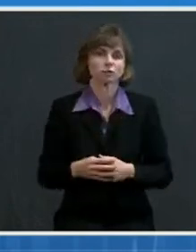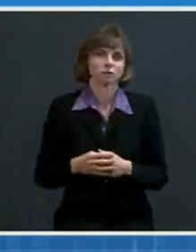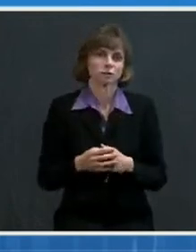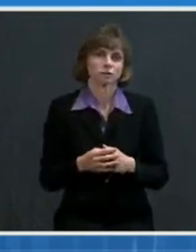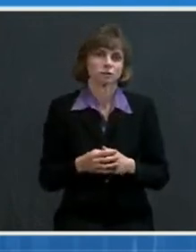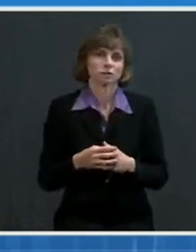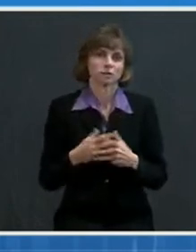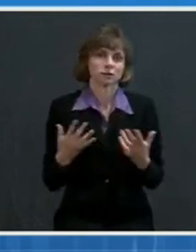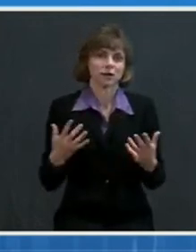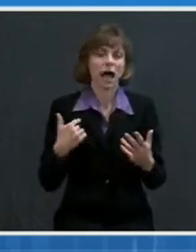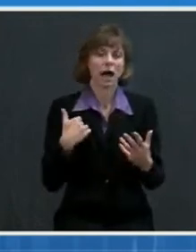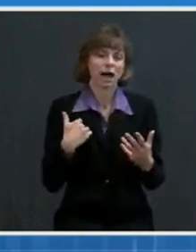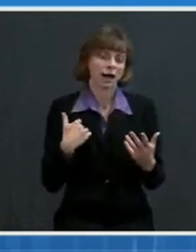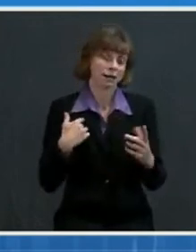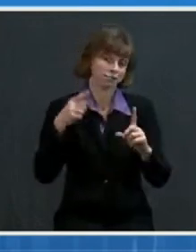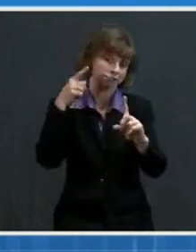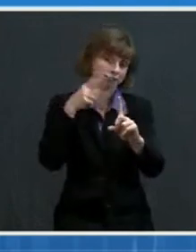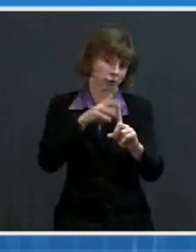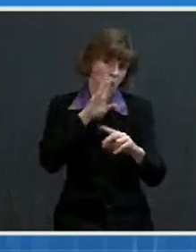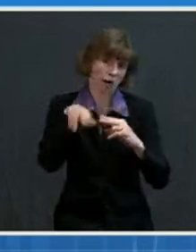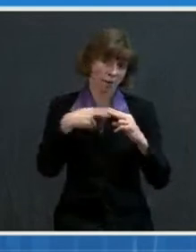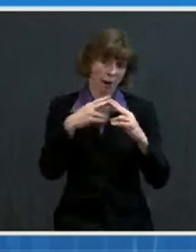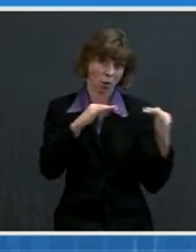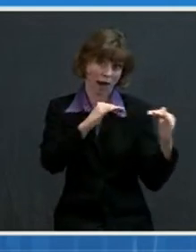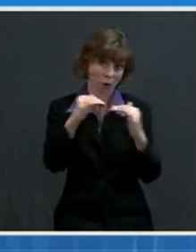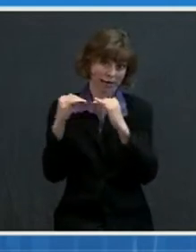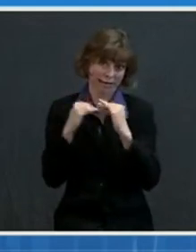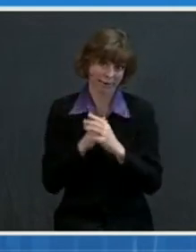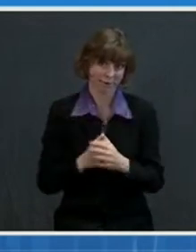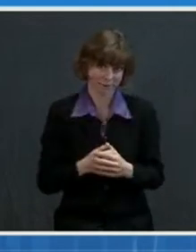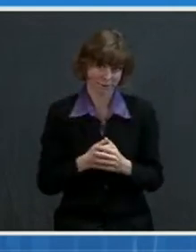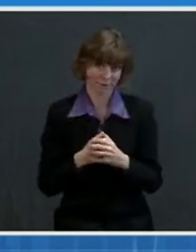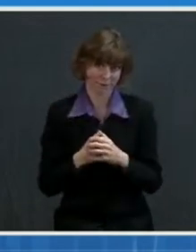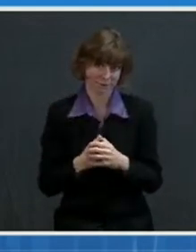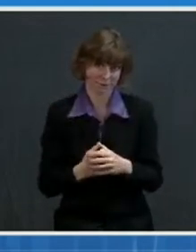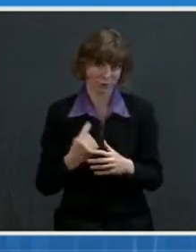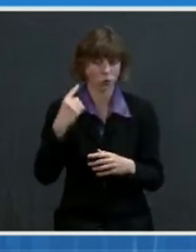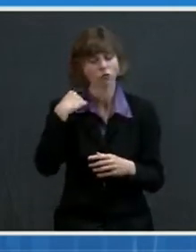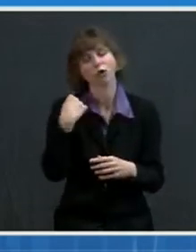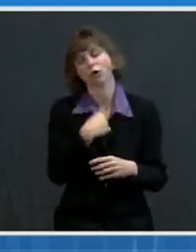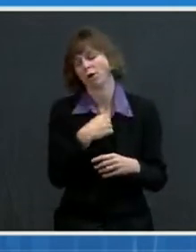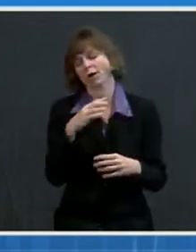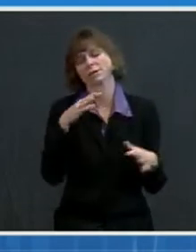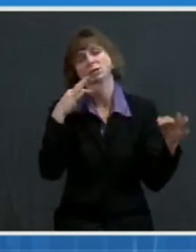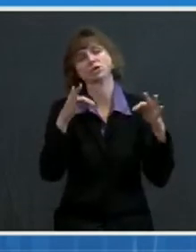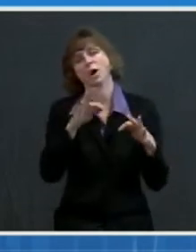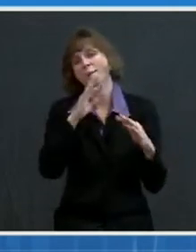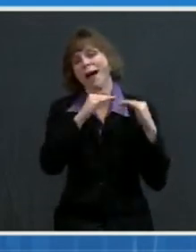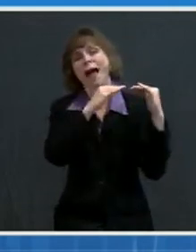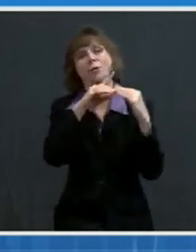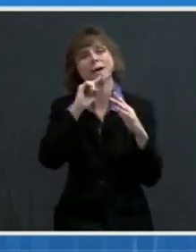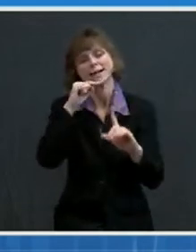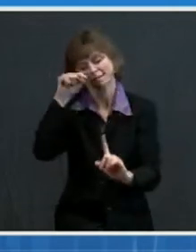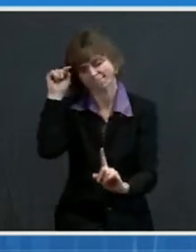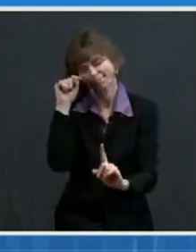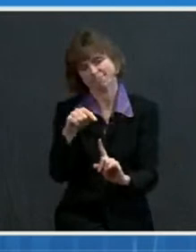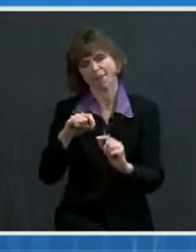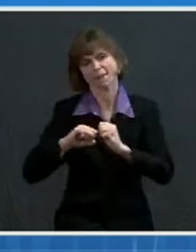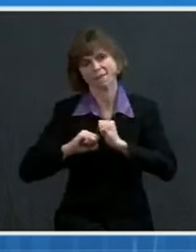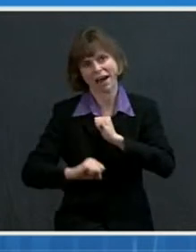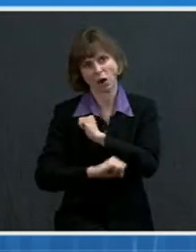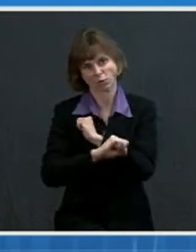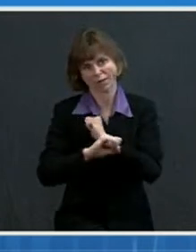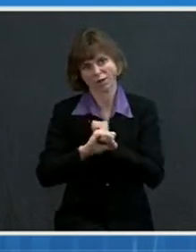I'm going to talk, of course, today about equity. And you've heard us describe that equity is, at the foundation, the center of this